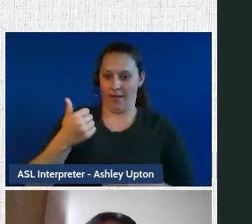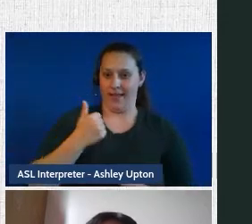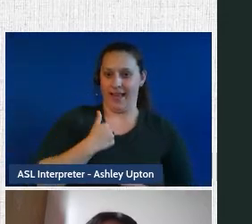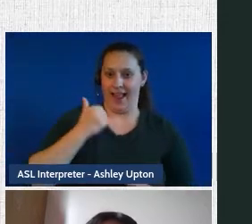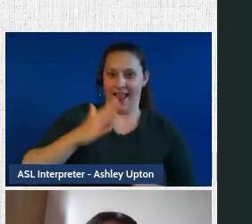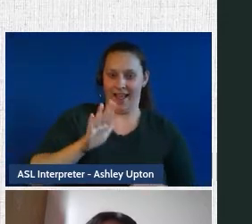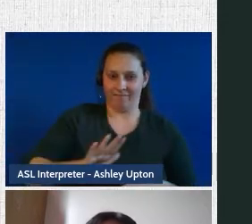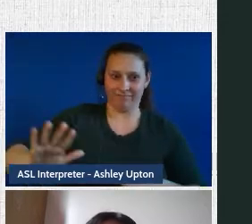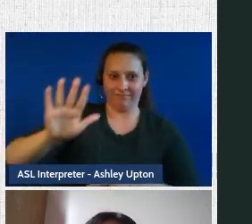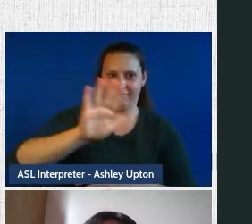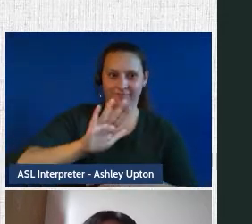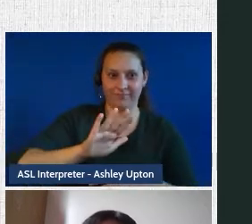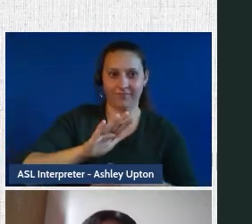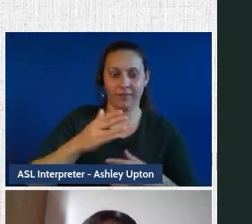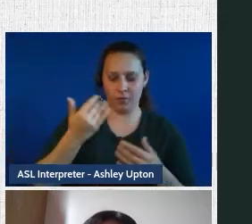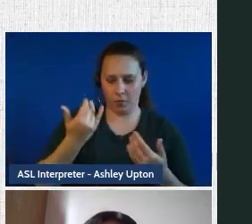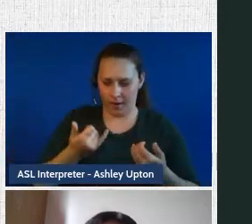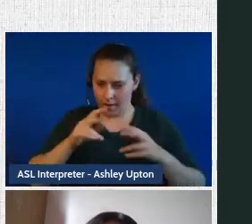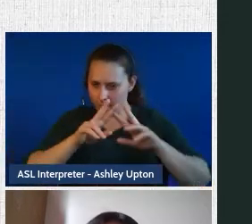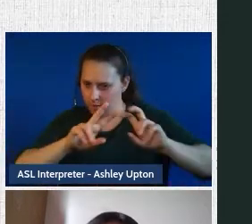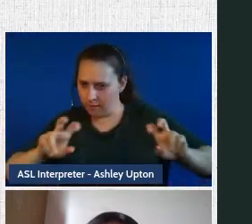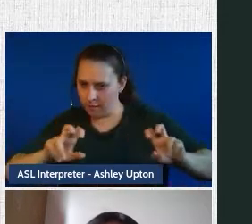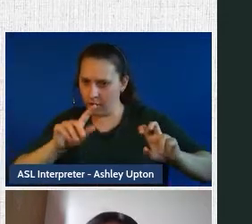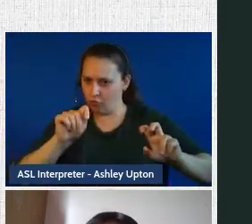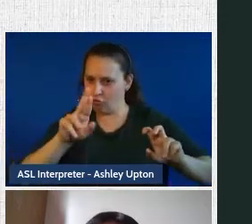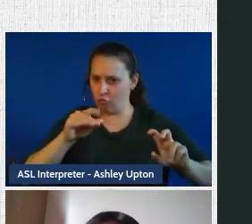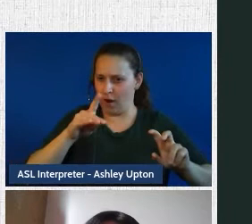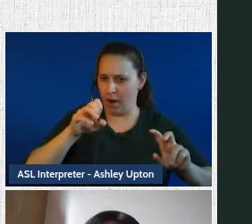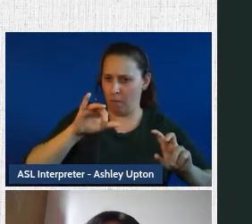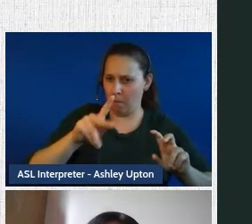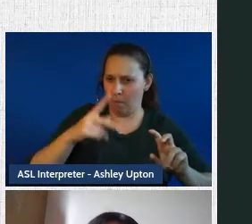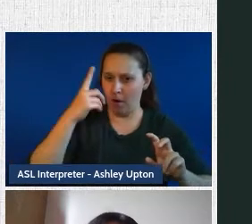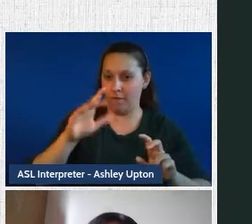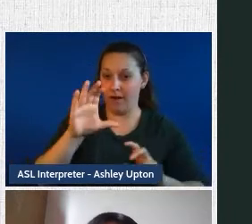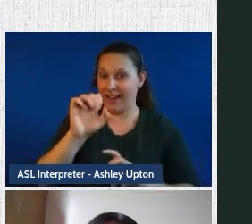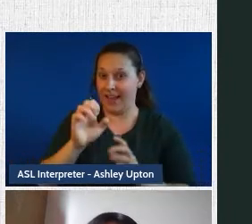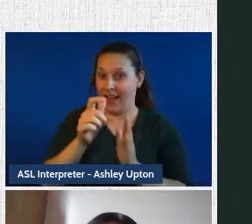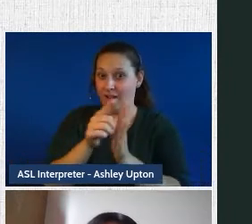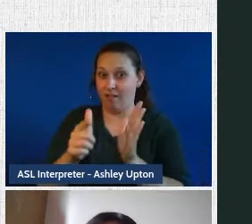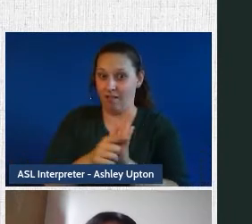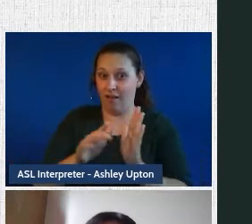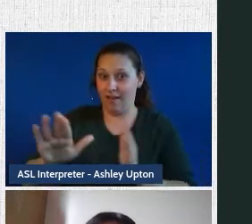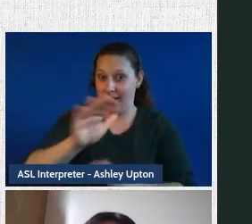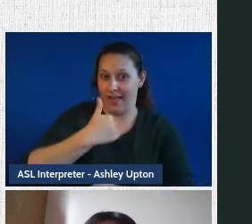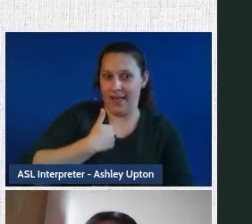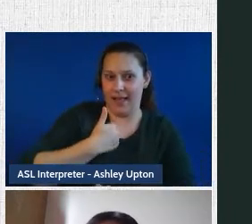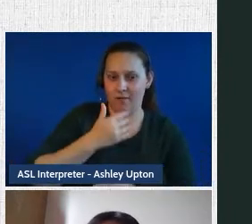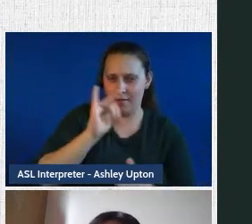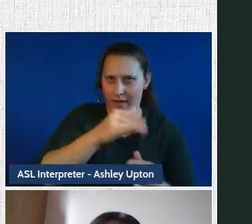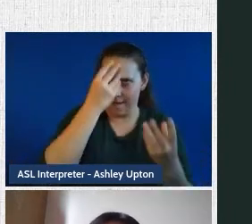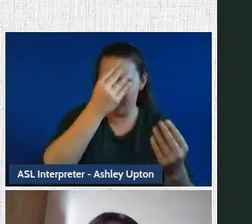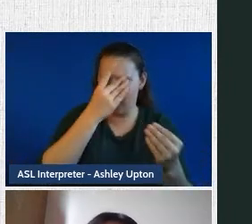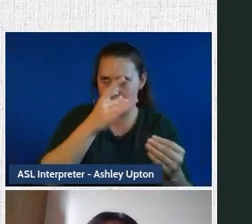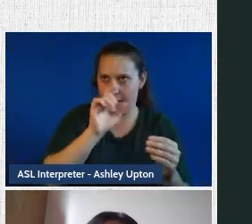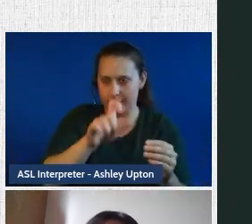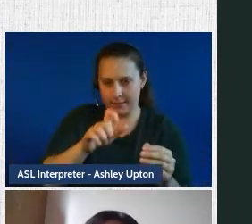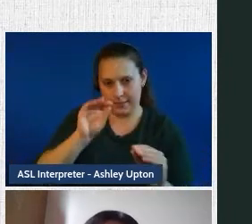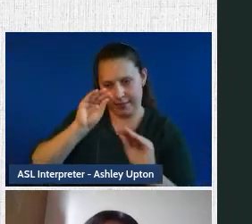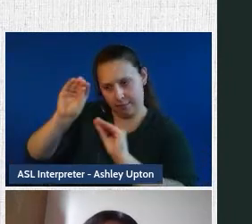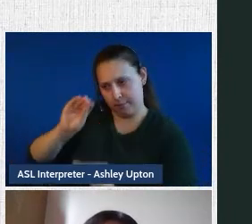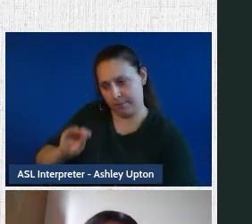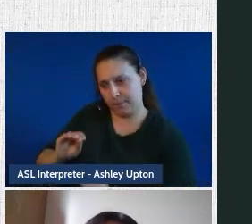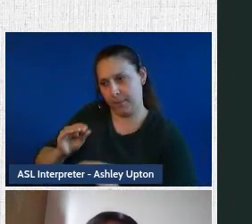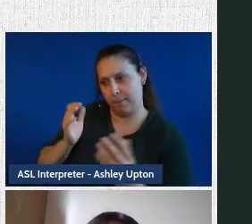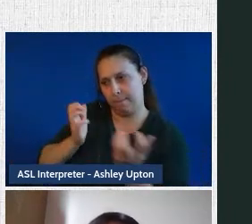actually examining the current state of the Canadian trademarks case law. So we want to extrapolate the data from that and use it with our